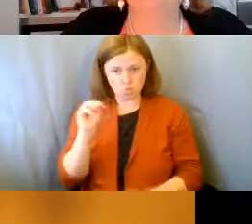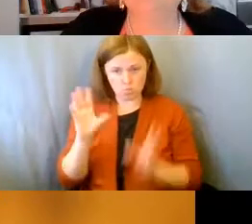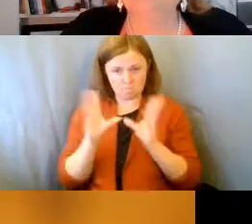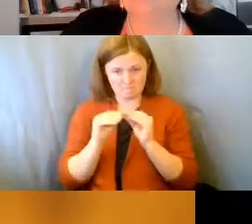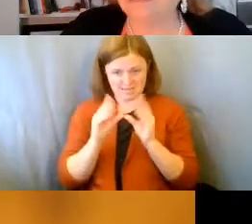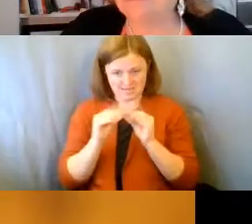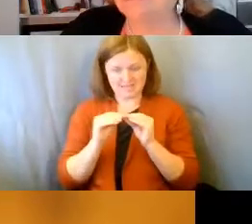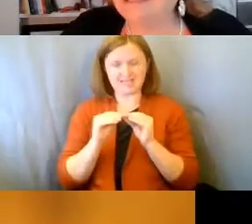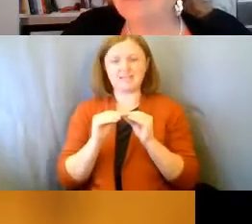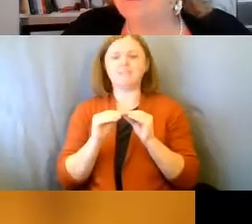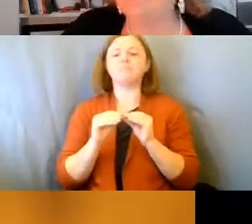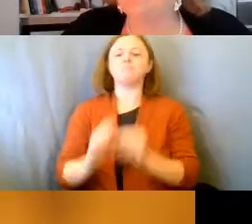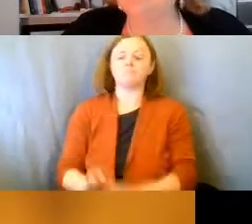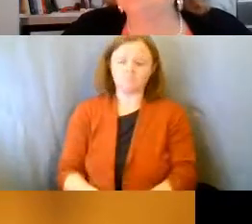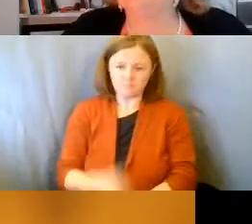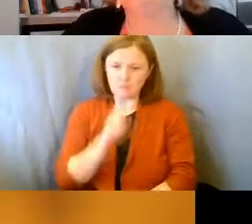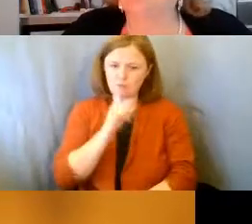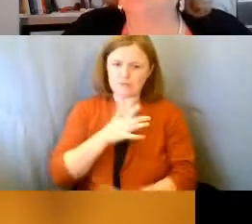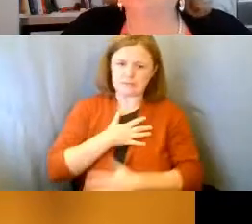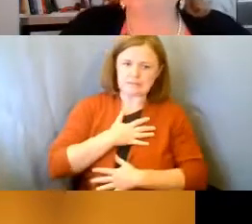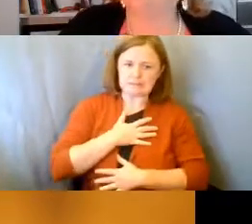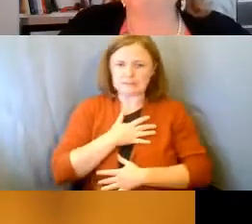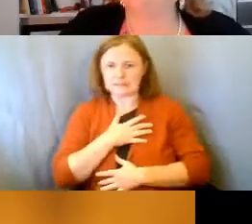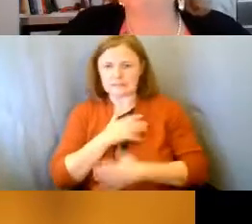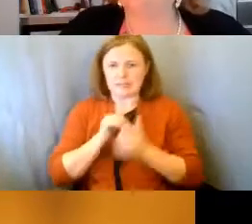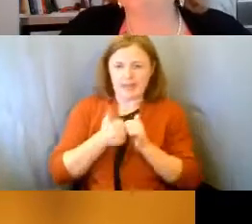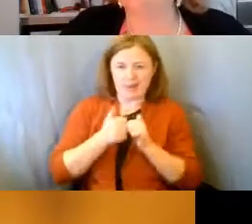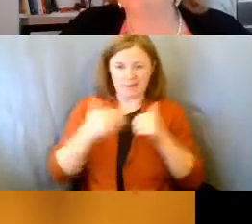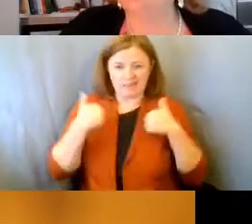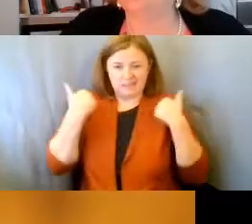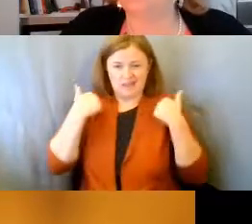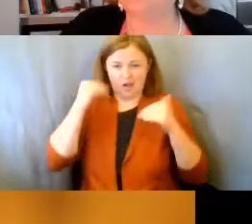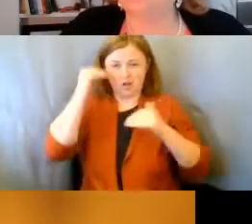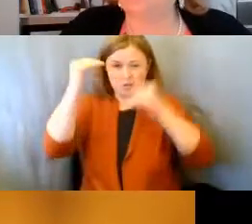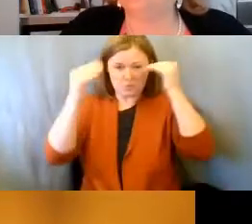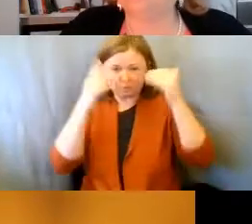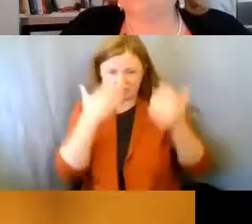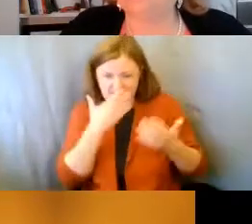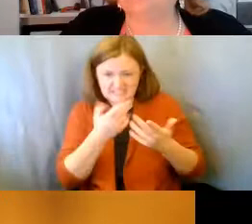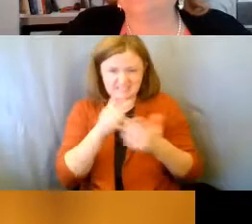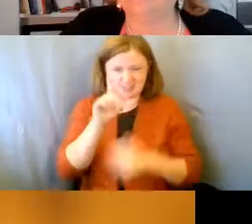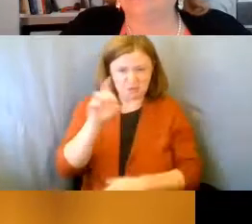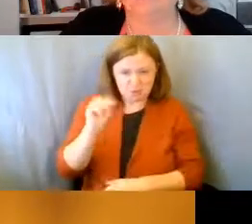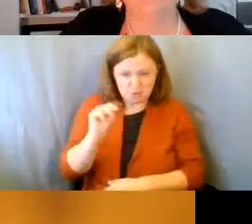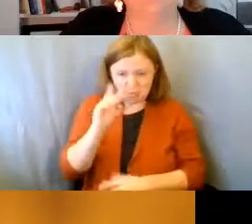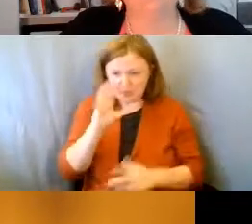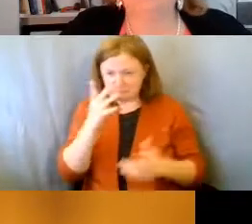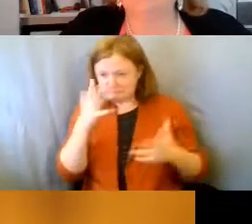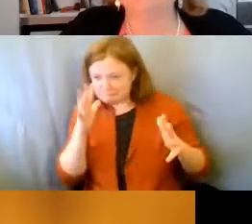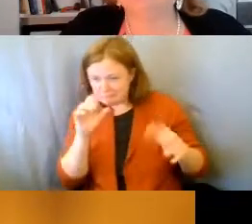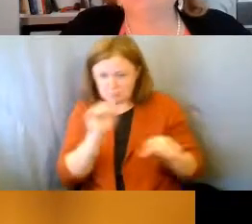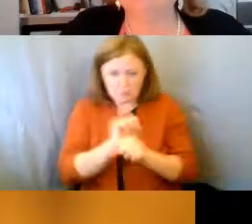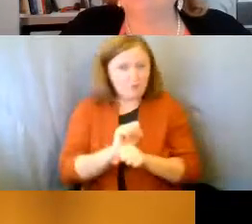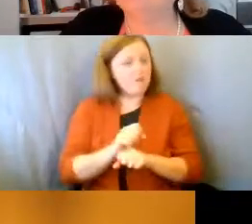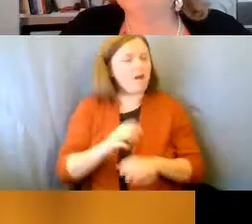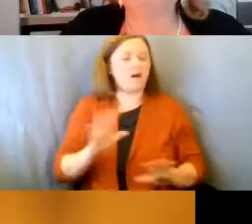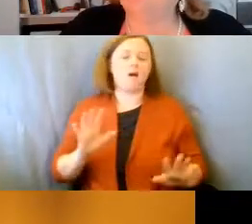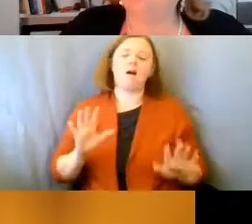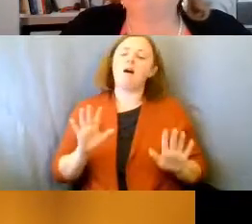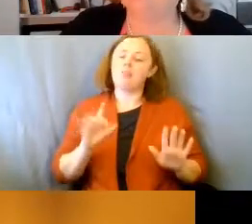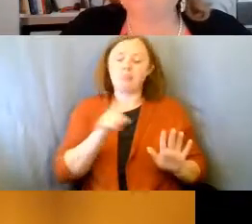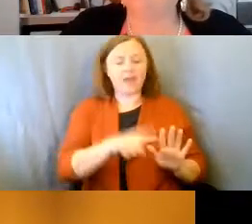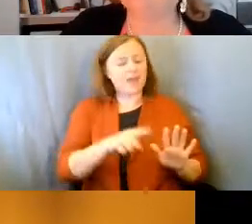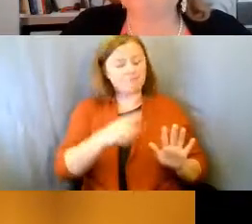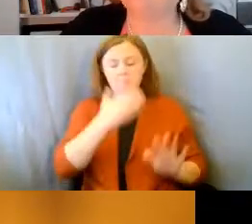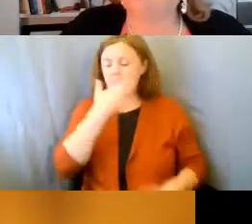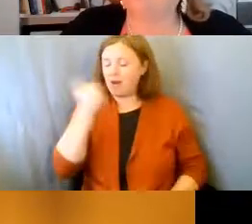We were really hesitant because we didn't know how our young adults were going to do with a Zoom meeting. And I'm here to tell you they did